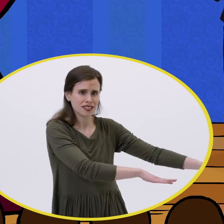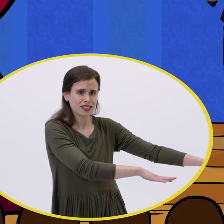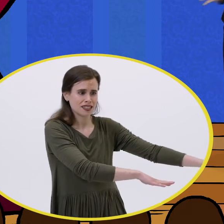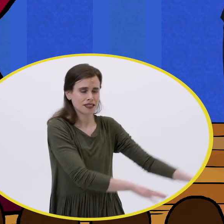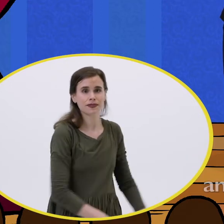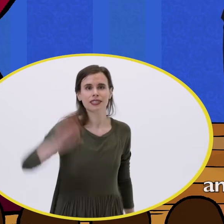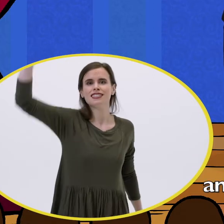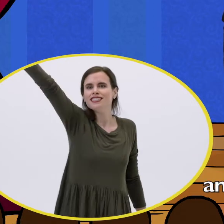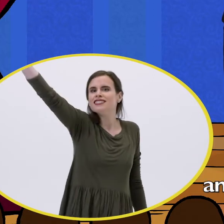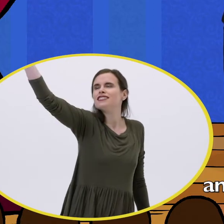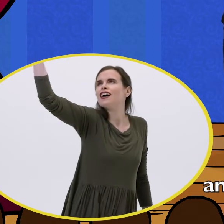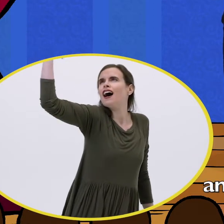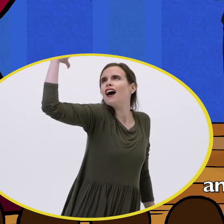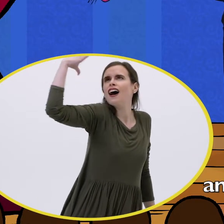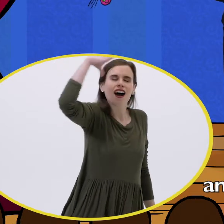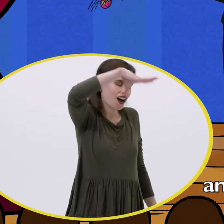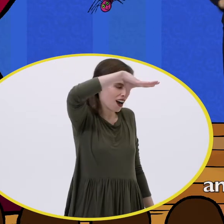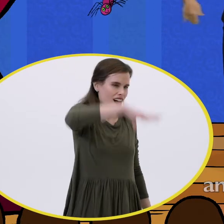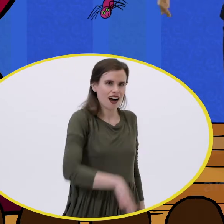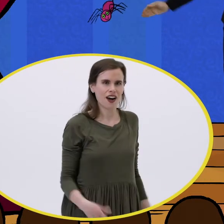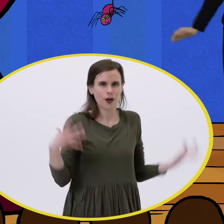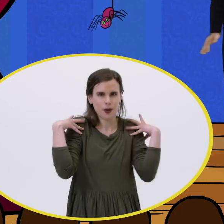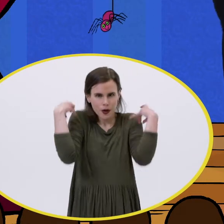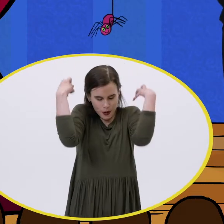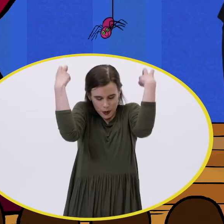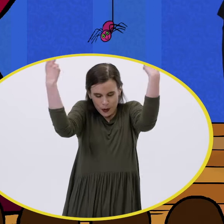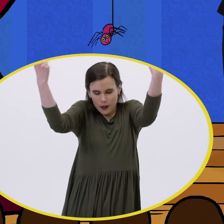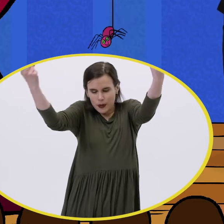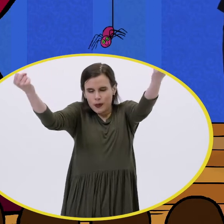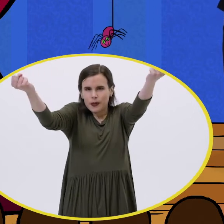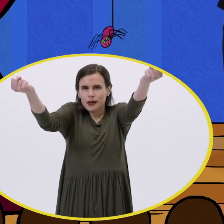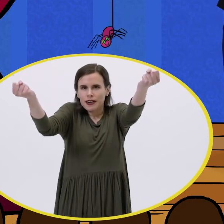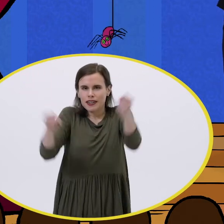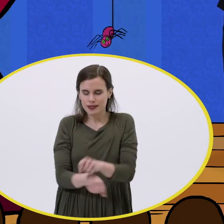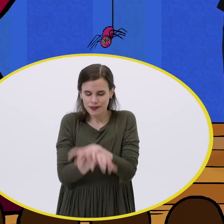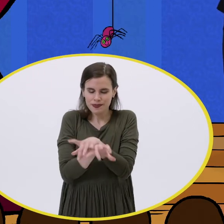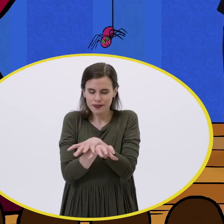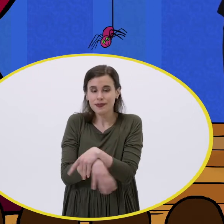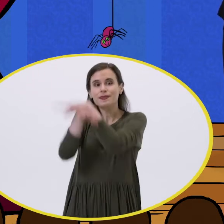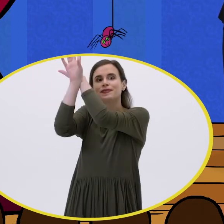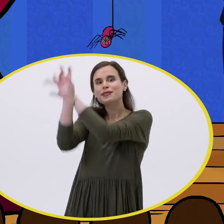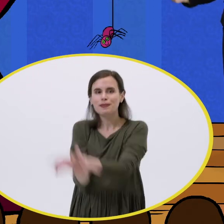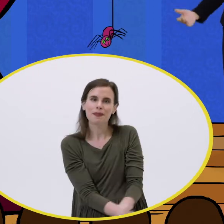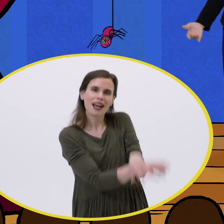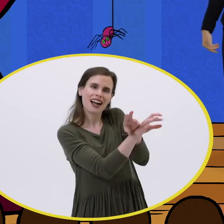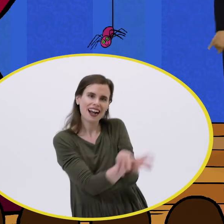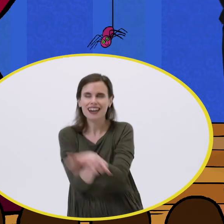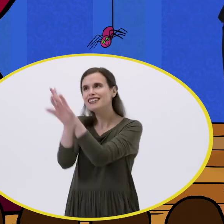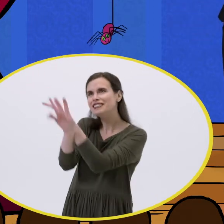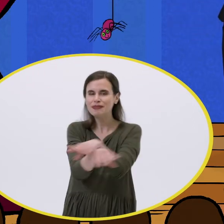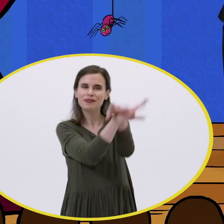rain and washed the spider out. Out came the sun and dried up all the rain.